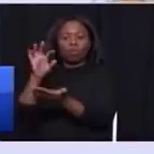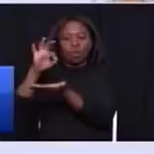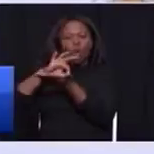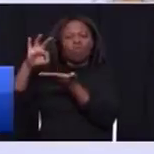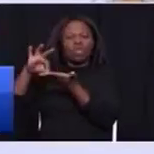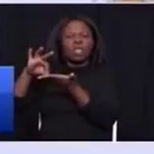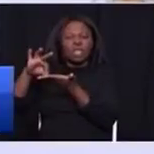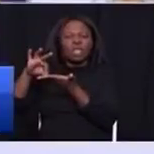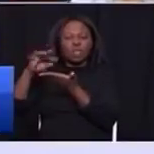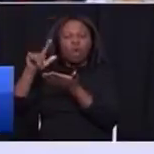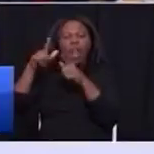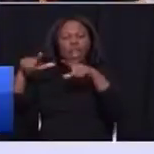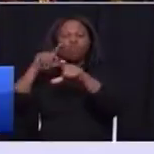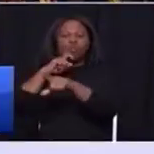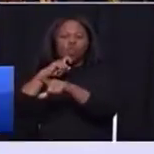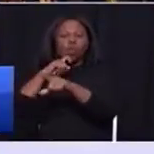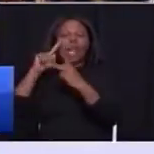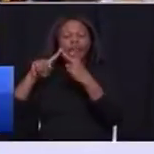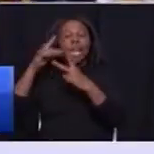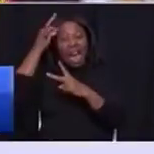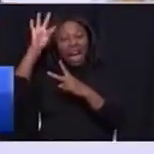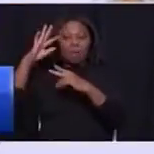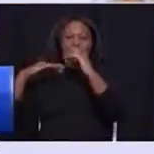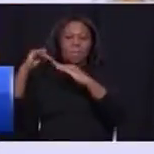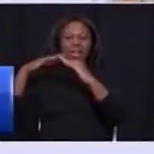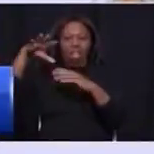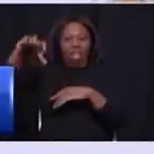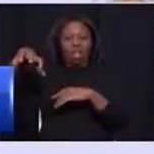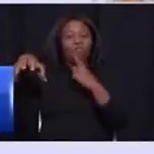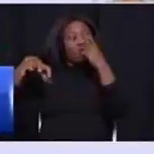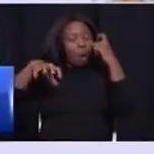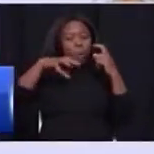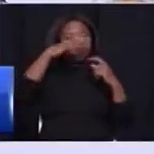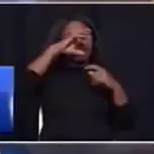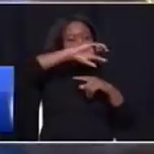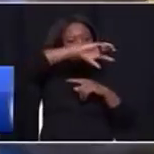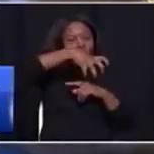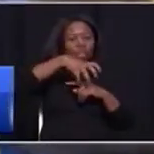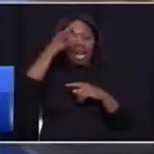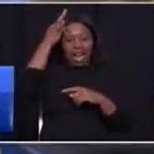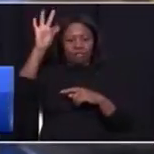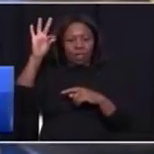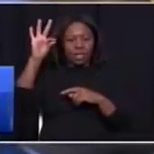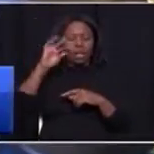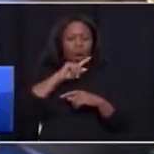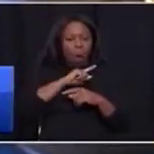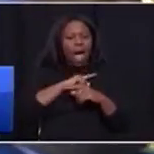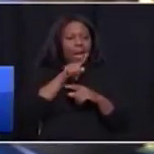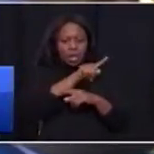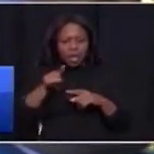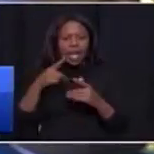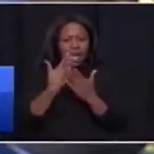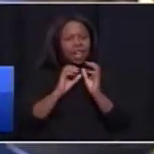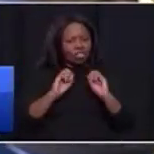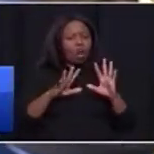provincial government. Land and government buildings from provincial government so that they can start businesses in